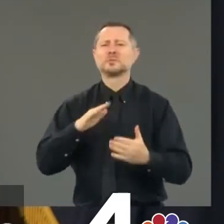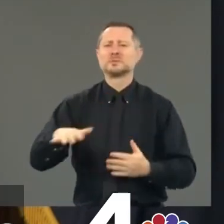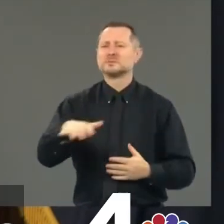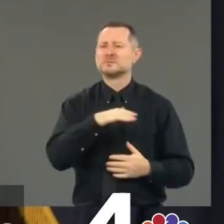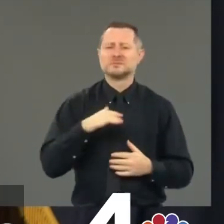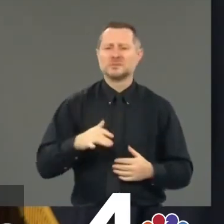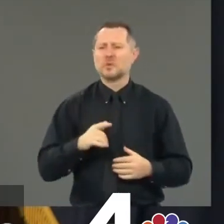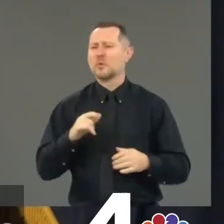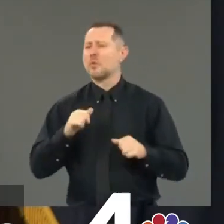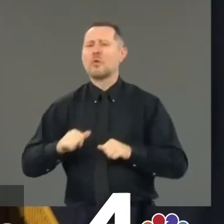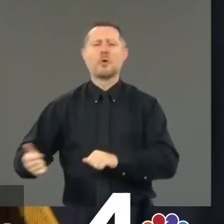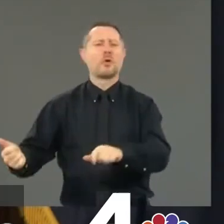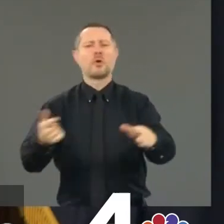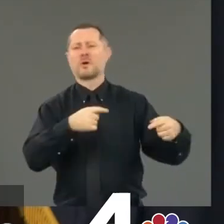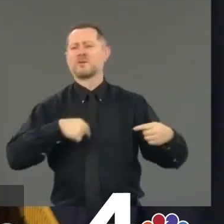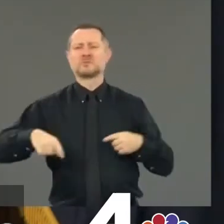goal.